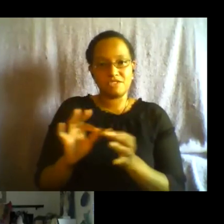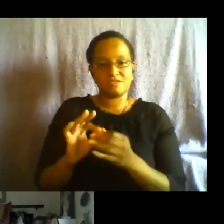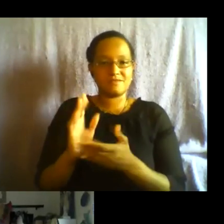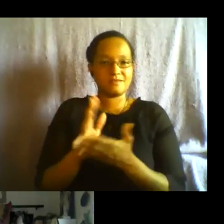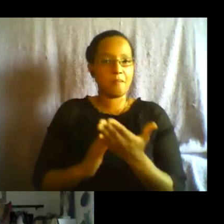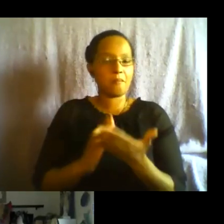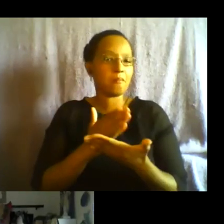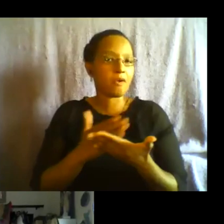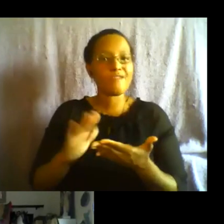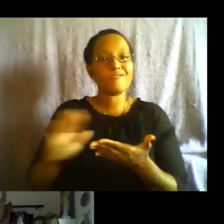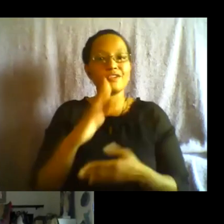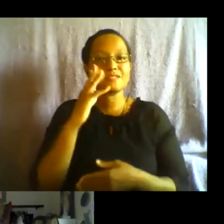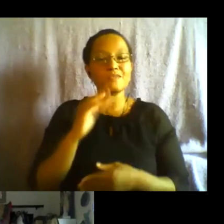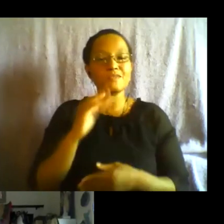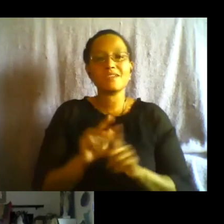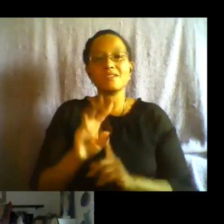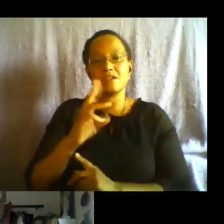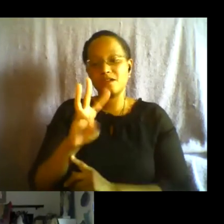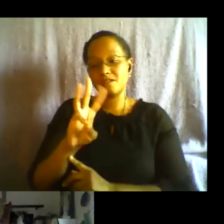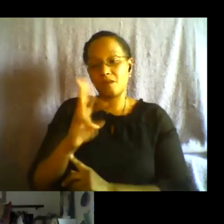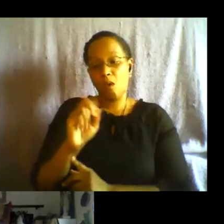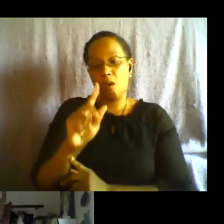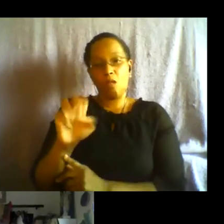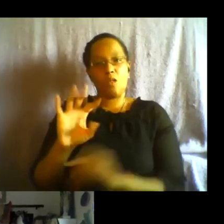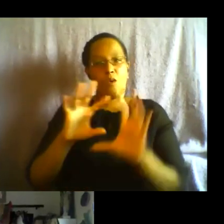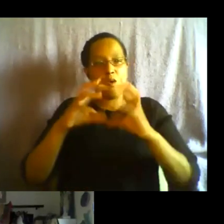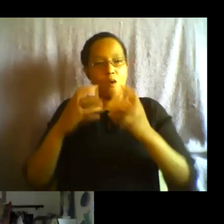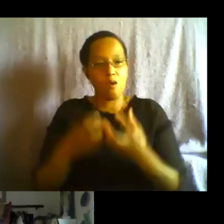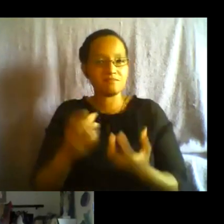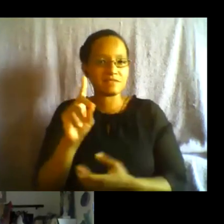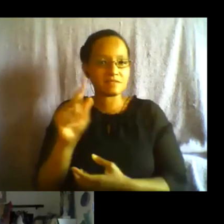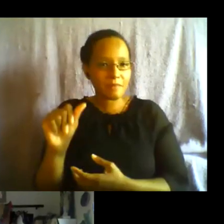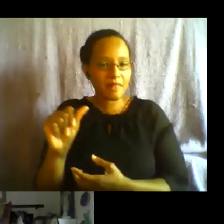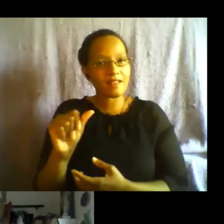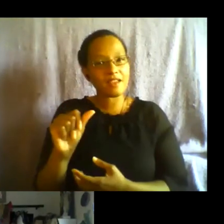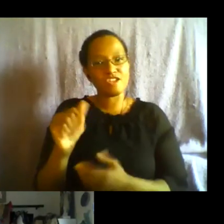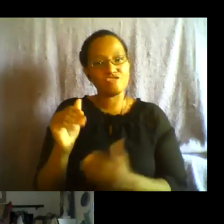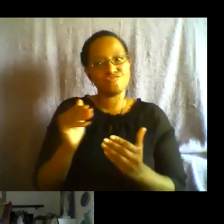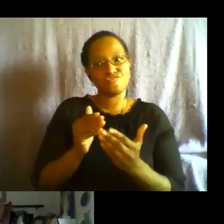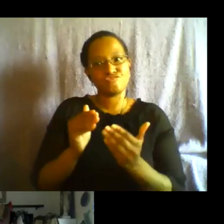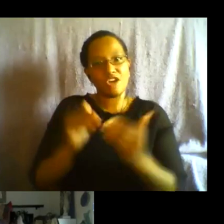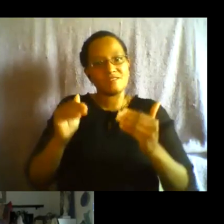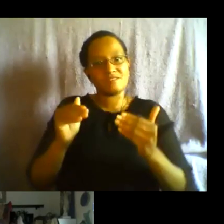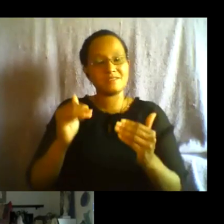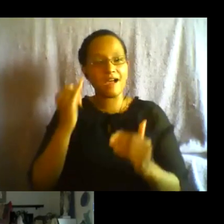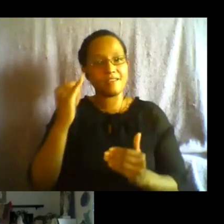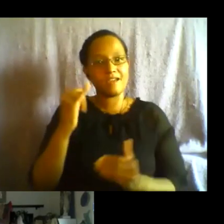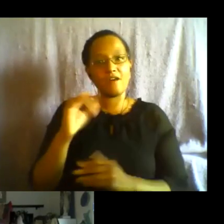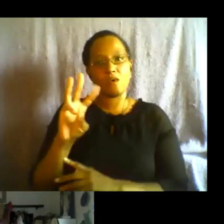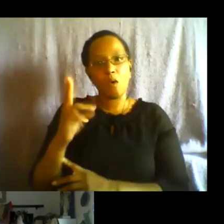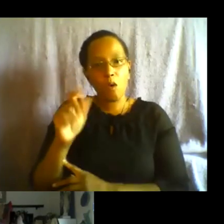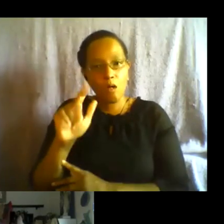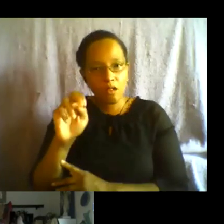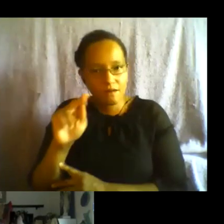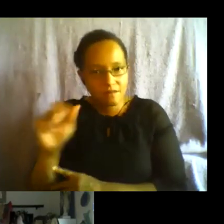wholeness being that disability justice principle i think it's a really stunning reminder of crip brilliance